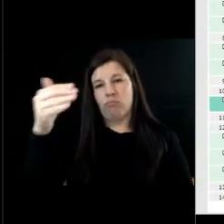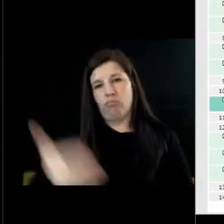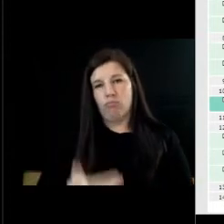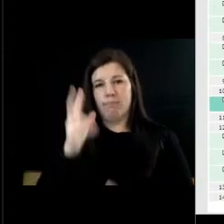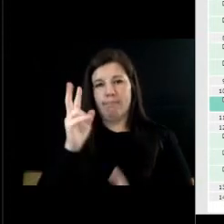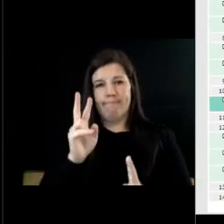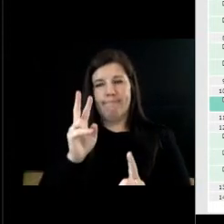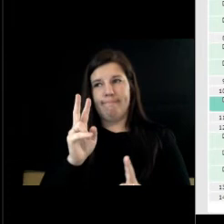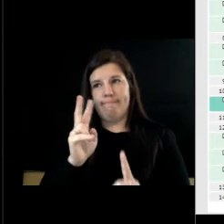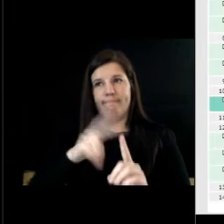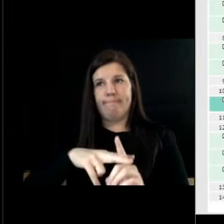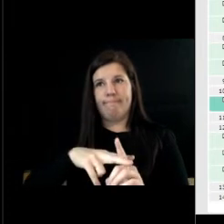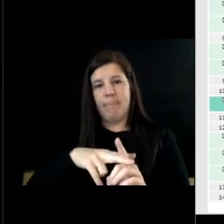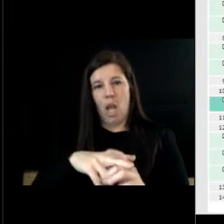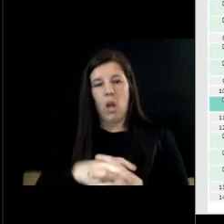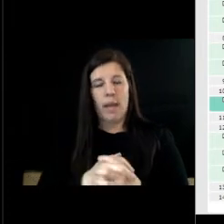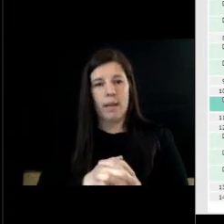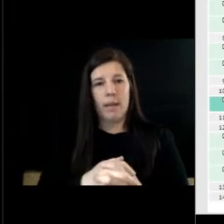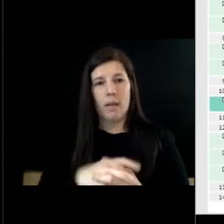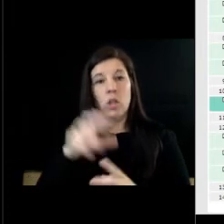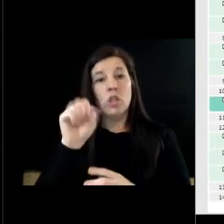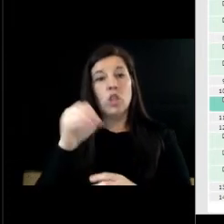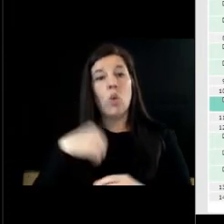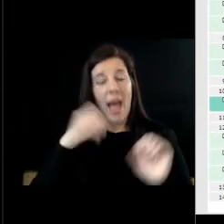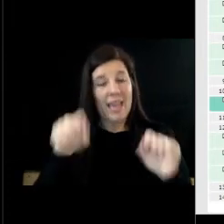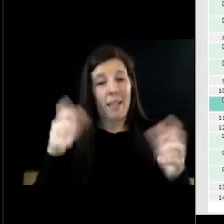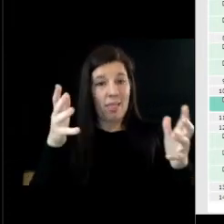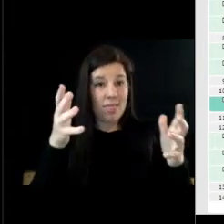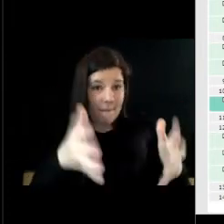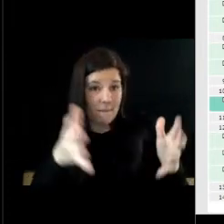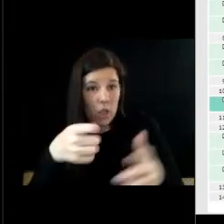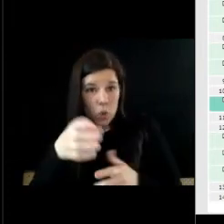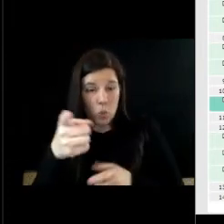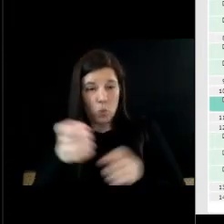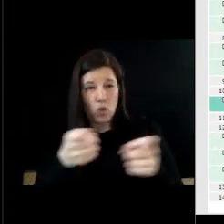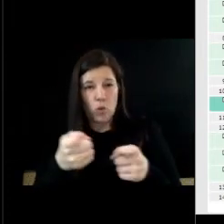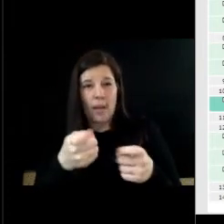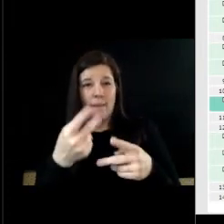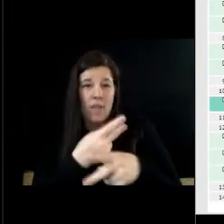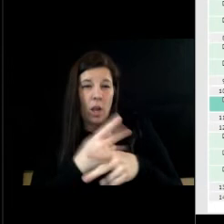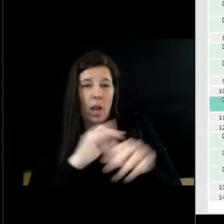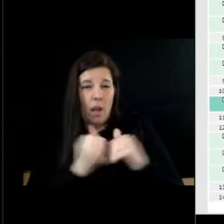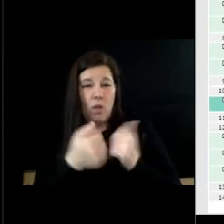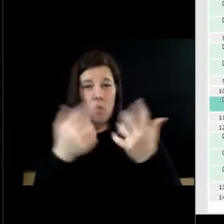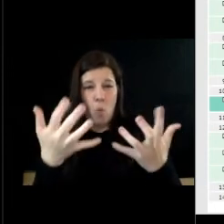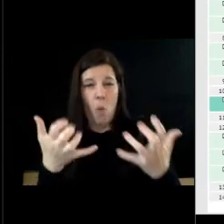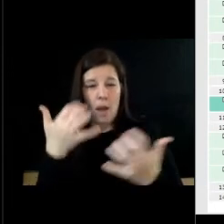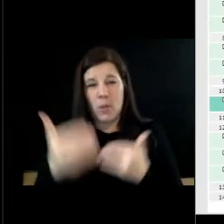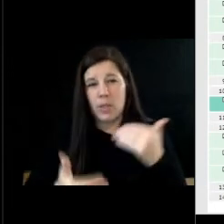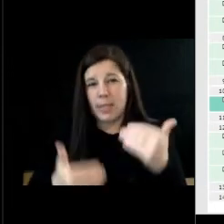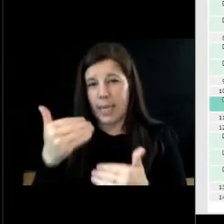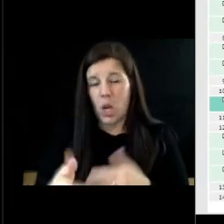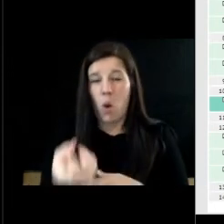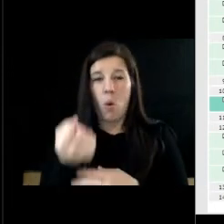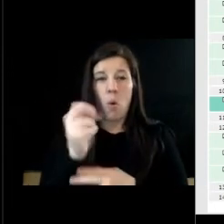i can just leave it to you to kind of direct how you'd like to proceed or